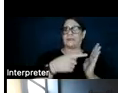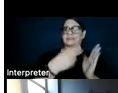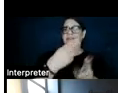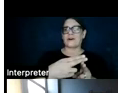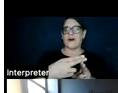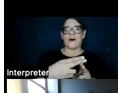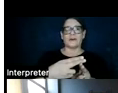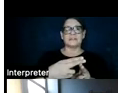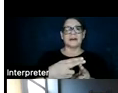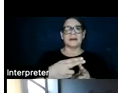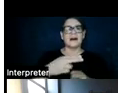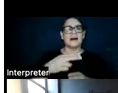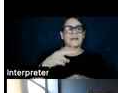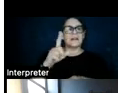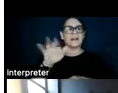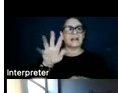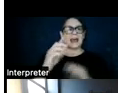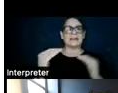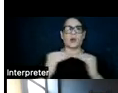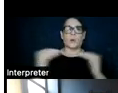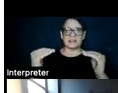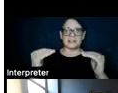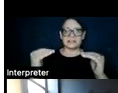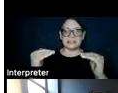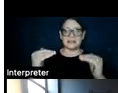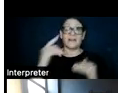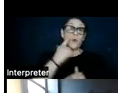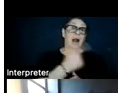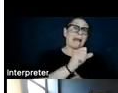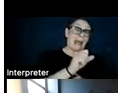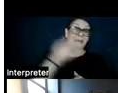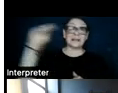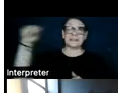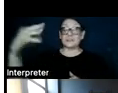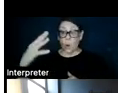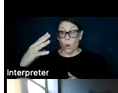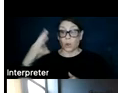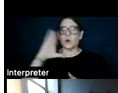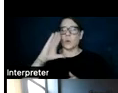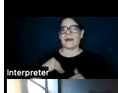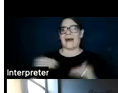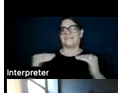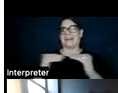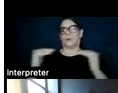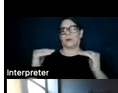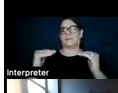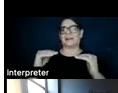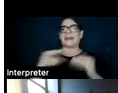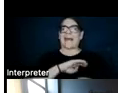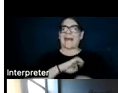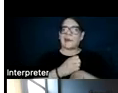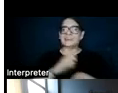equivalency. So the solar and gas generation would have equivalent energy densities